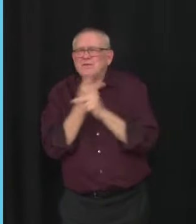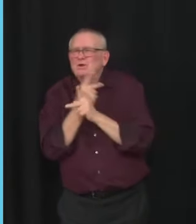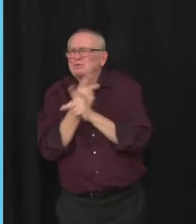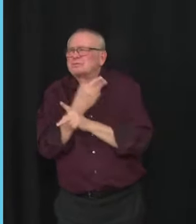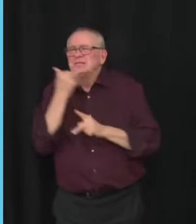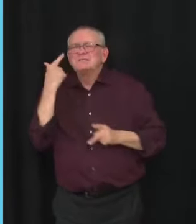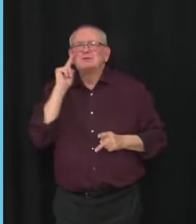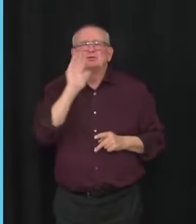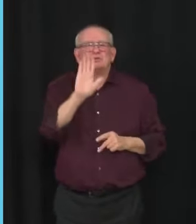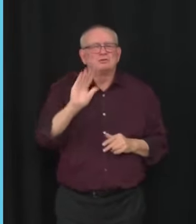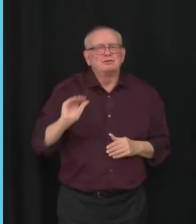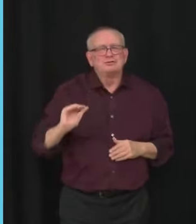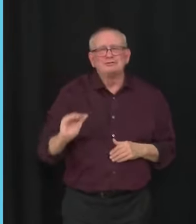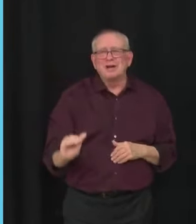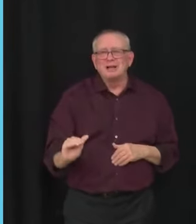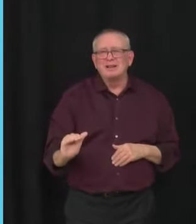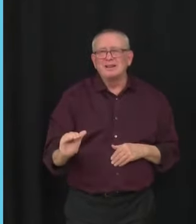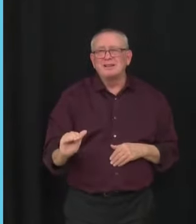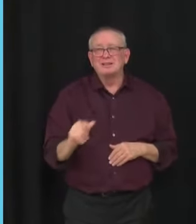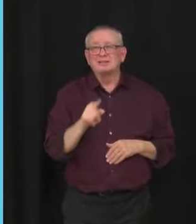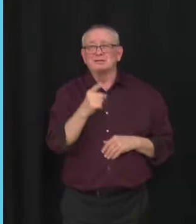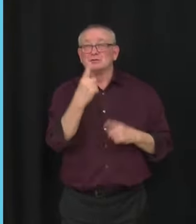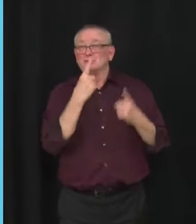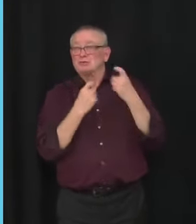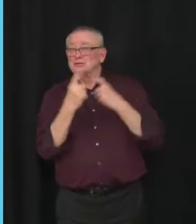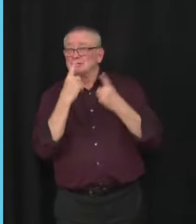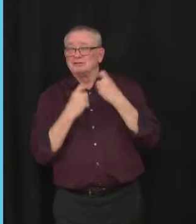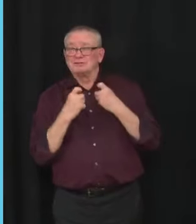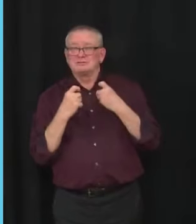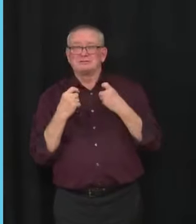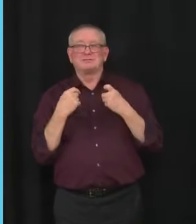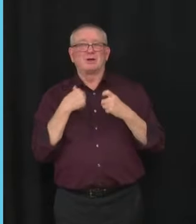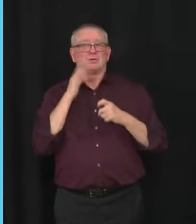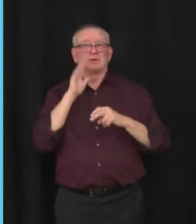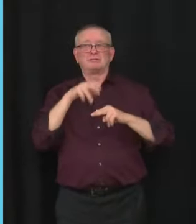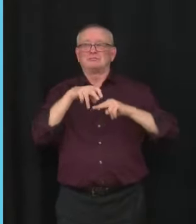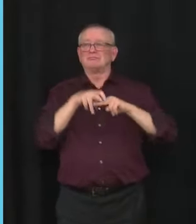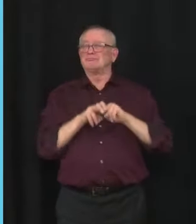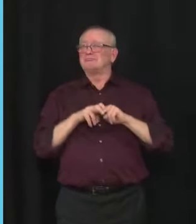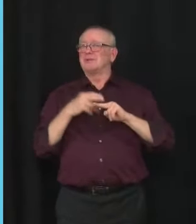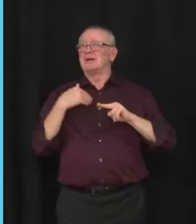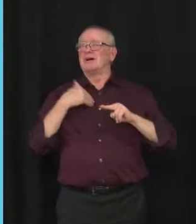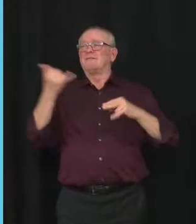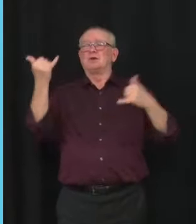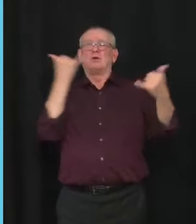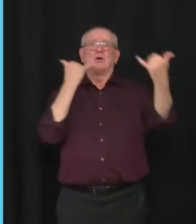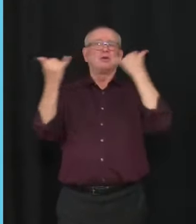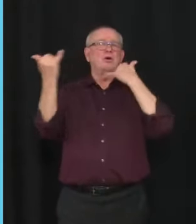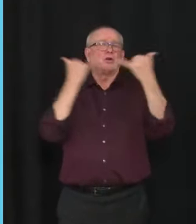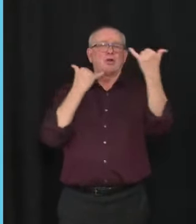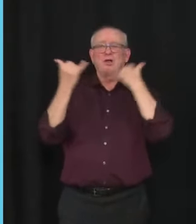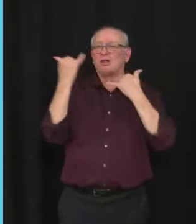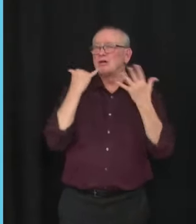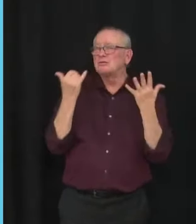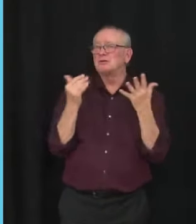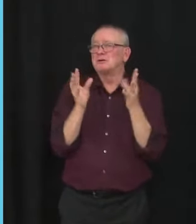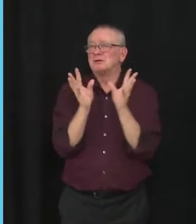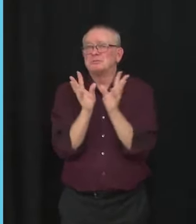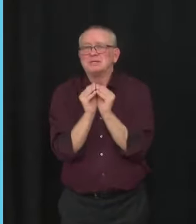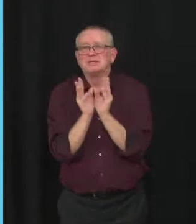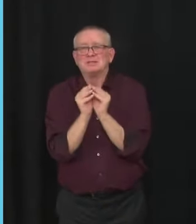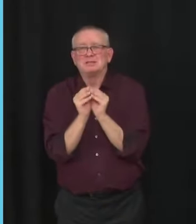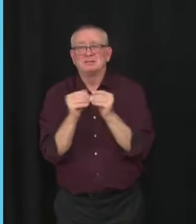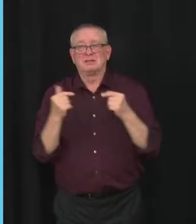To help answer these questions, I will be hosting a telephone town hall next Tuesday joined by other physicians to answer questions about